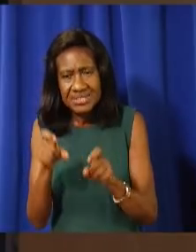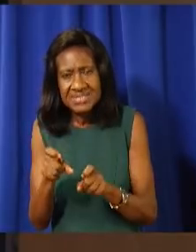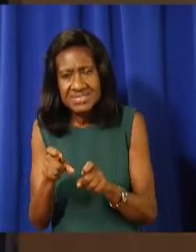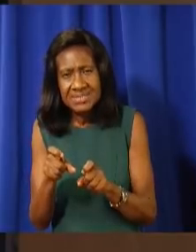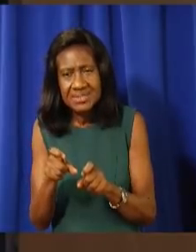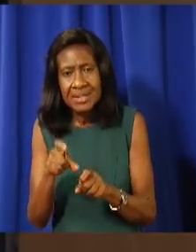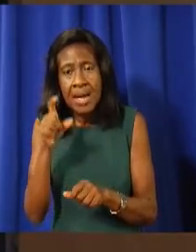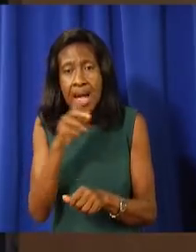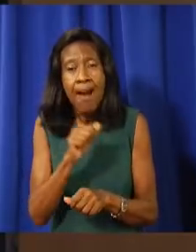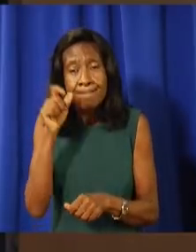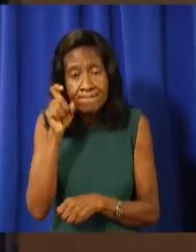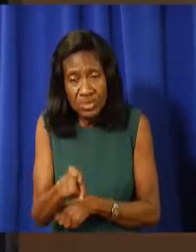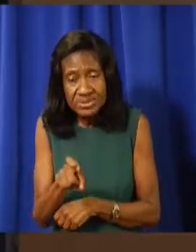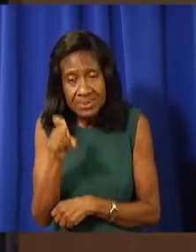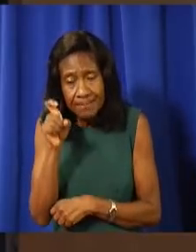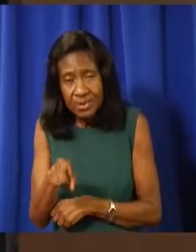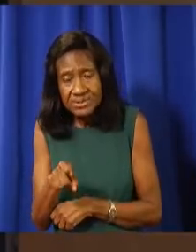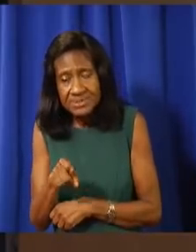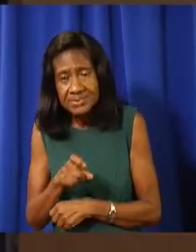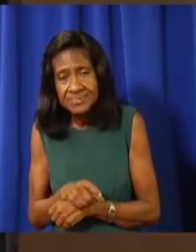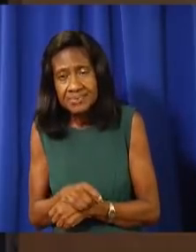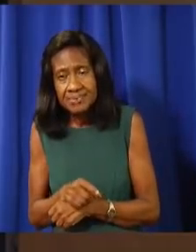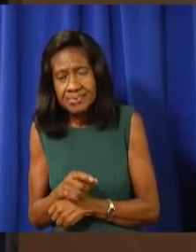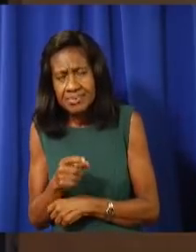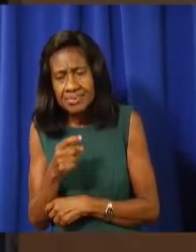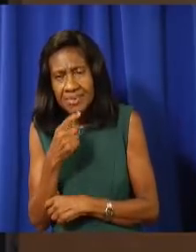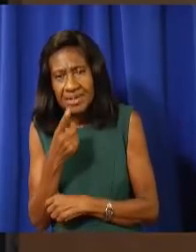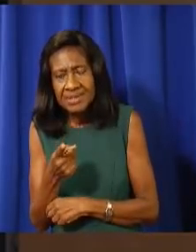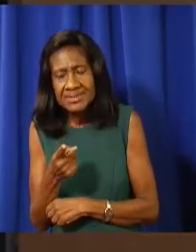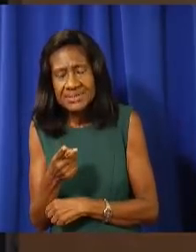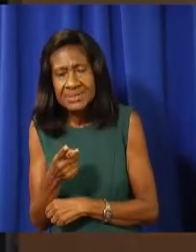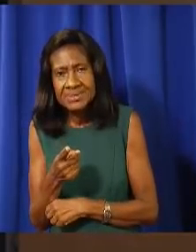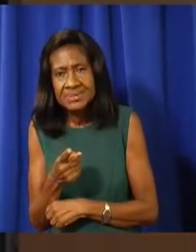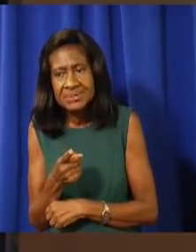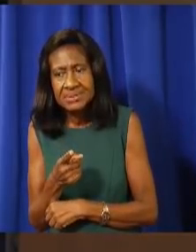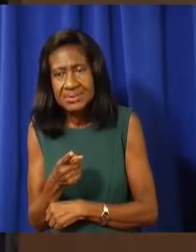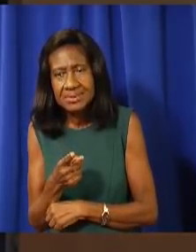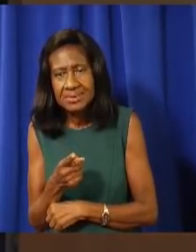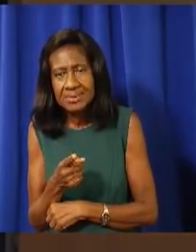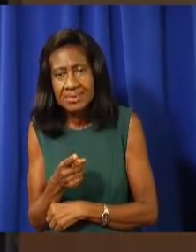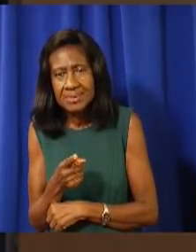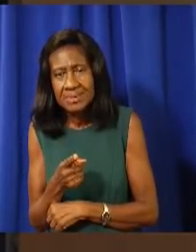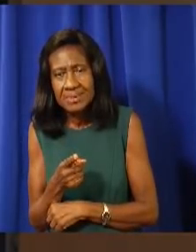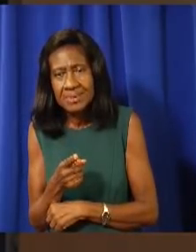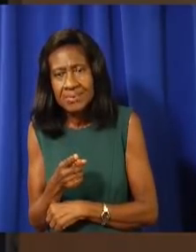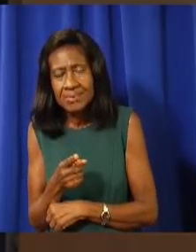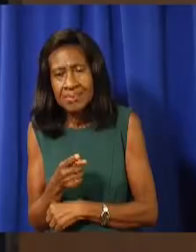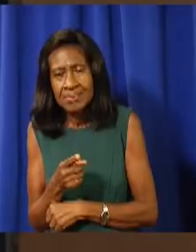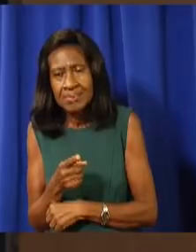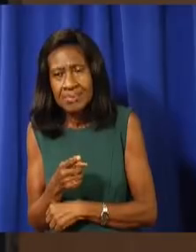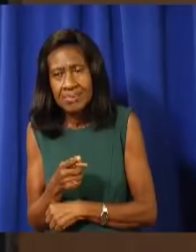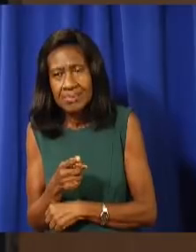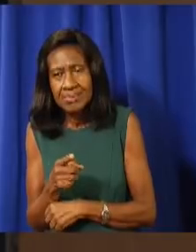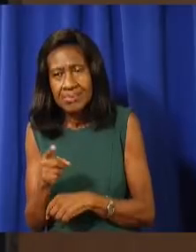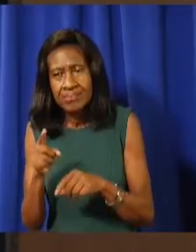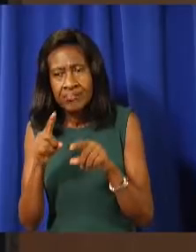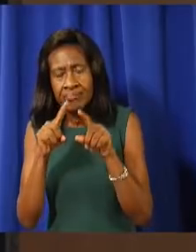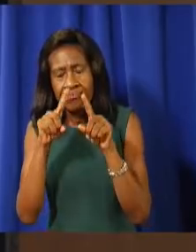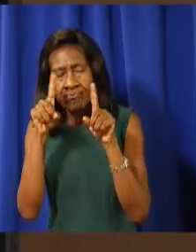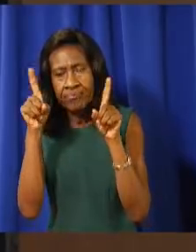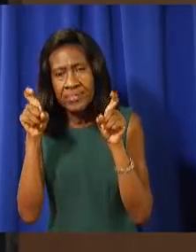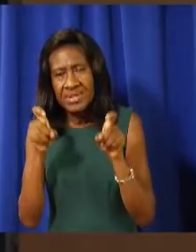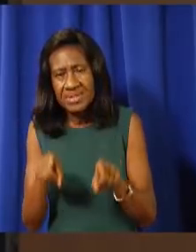As you're probably aware, they're working in regulations about testing for unvaccinated frontline